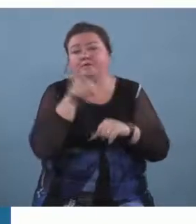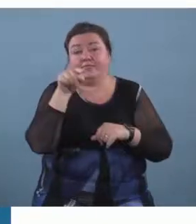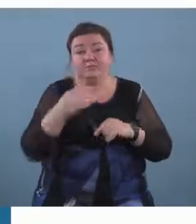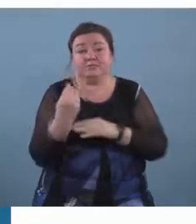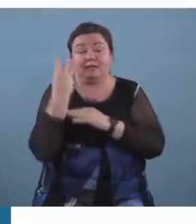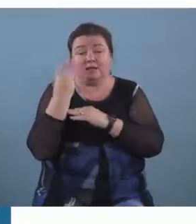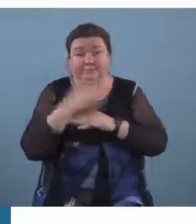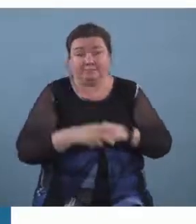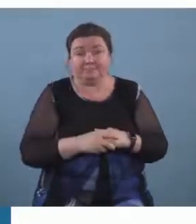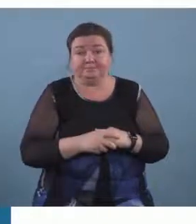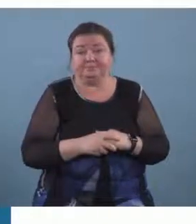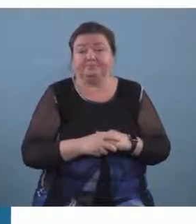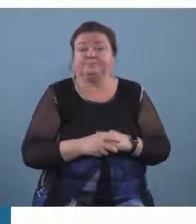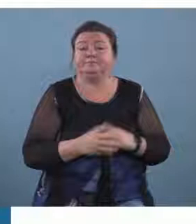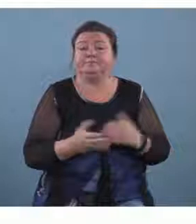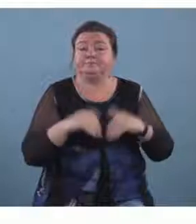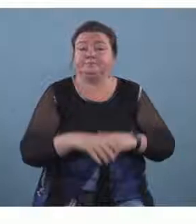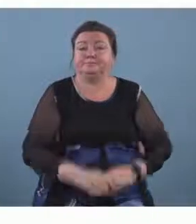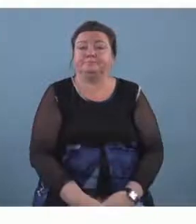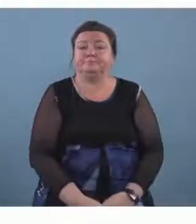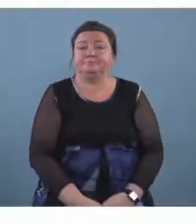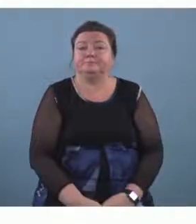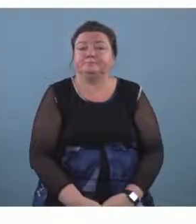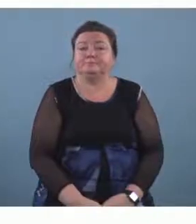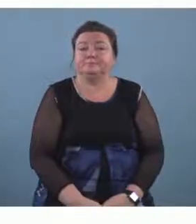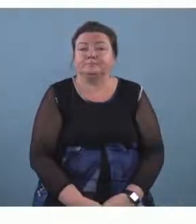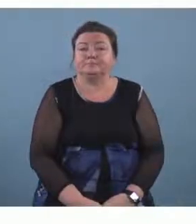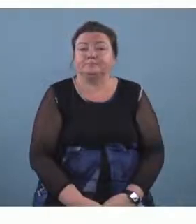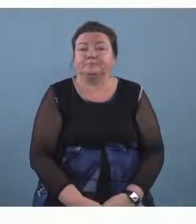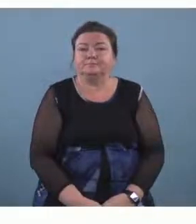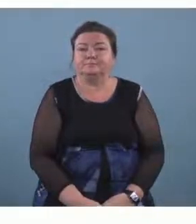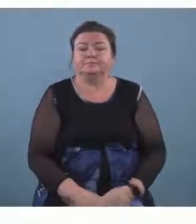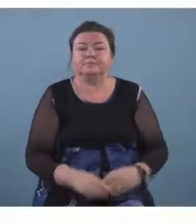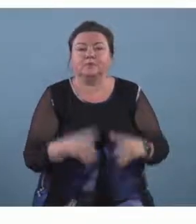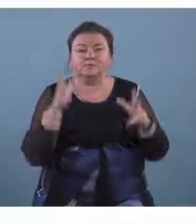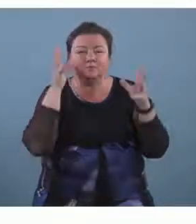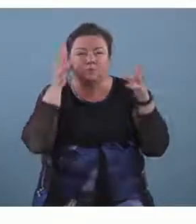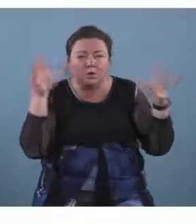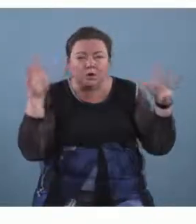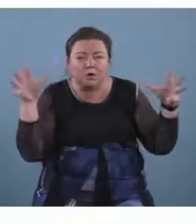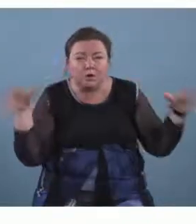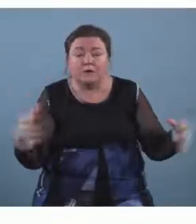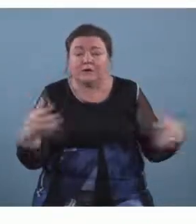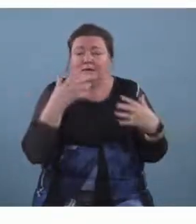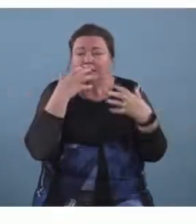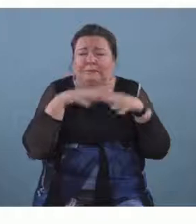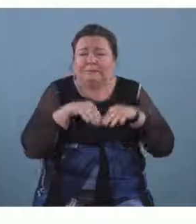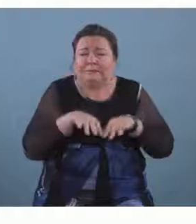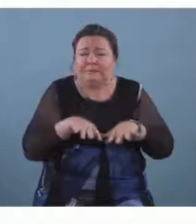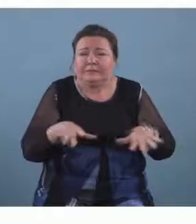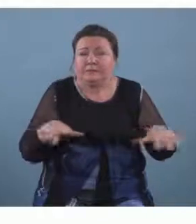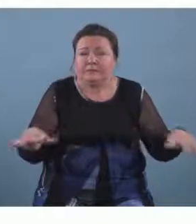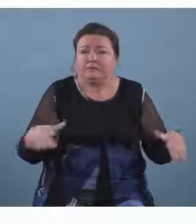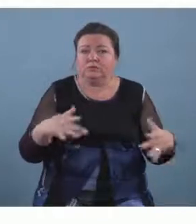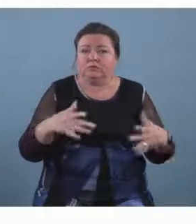the raw the heat becomes a heavy beat